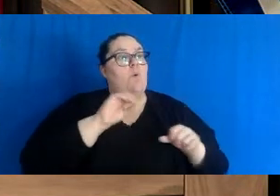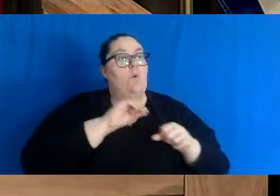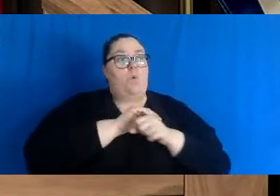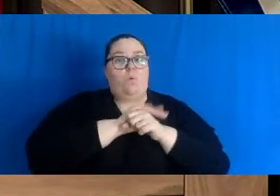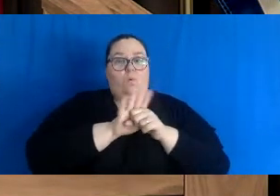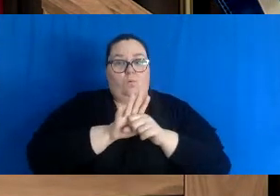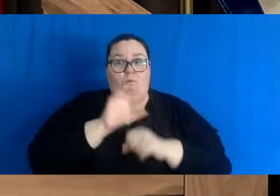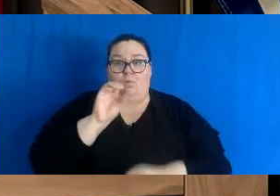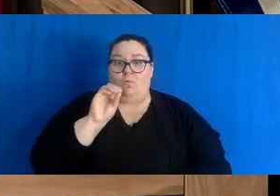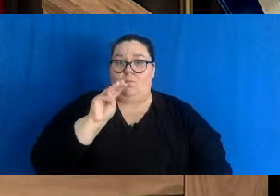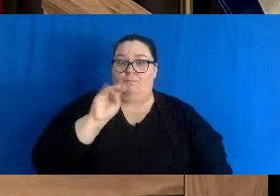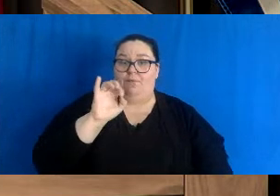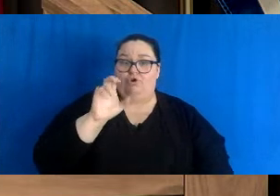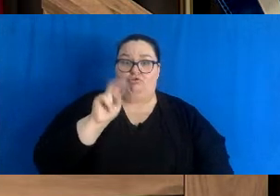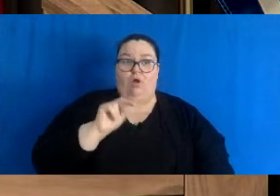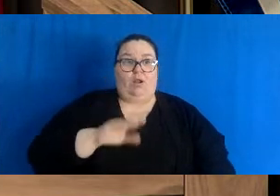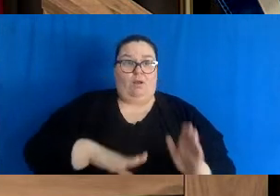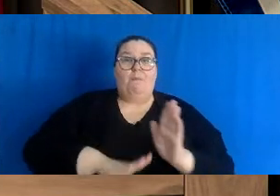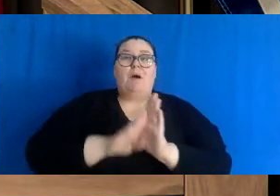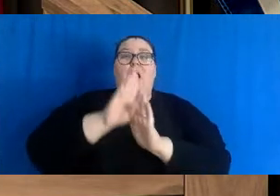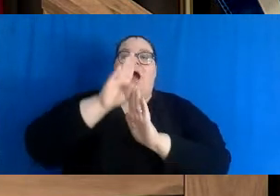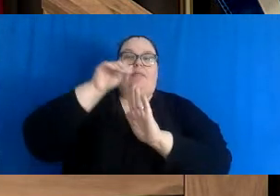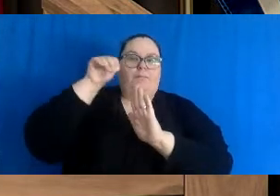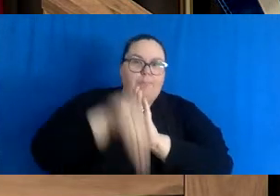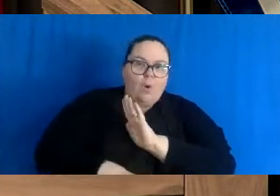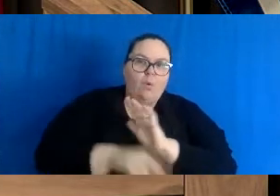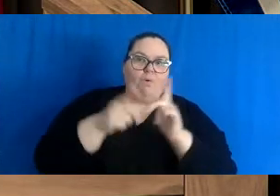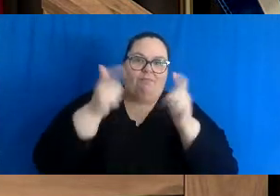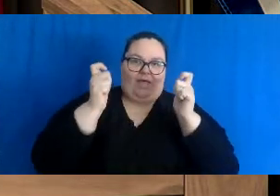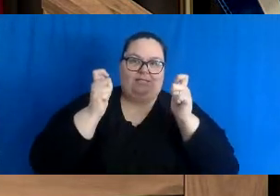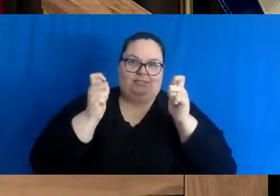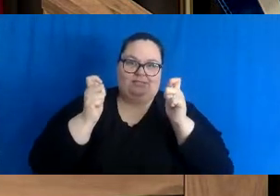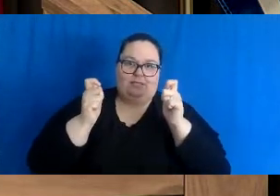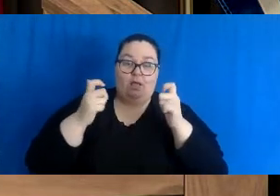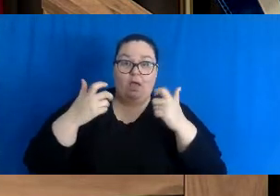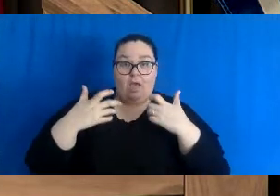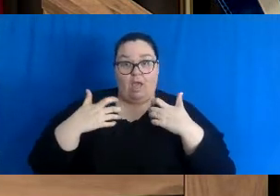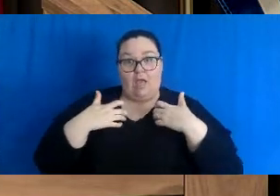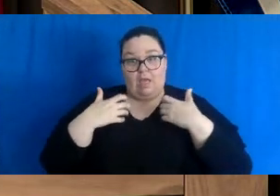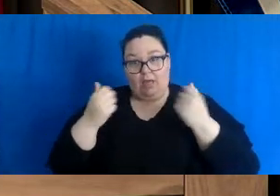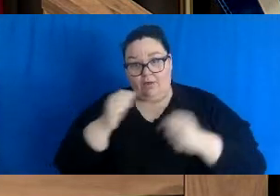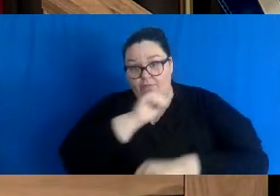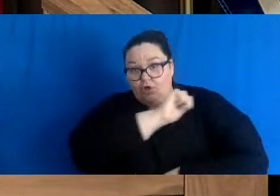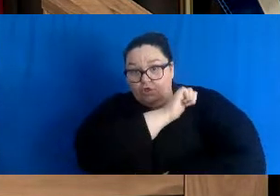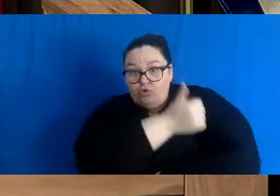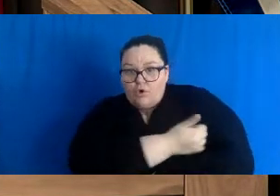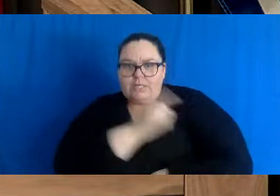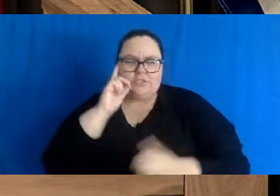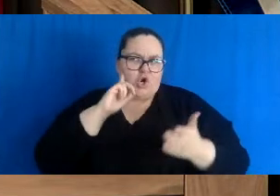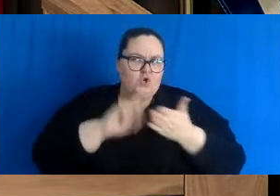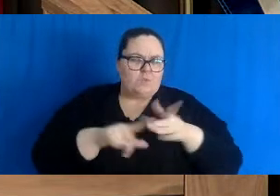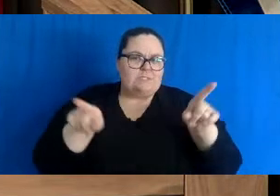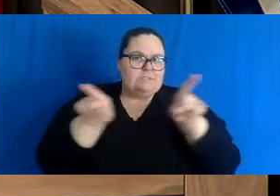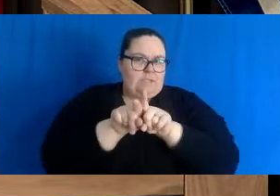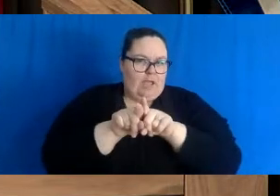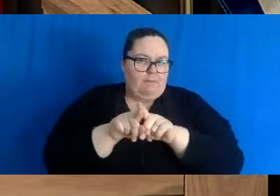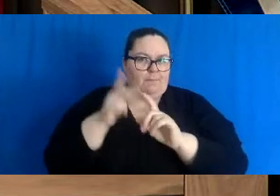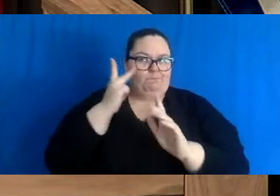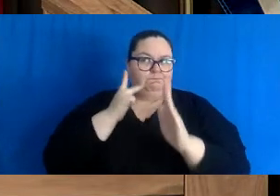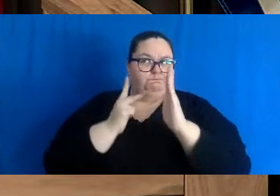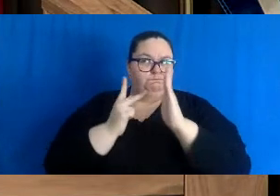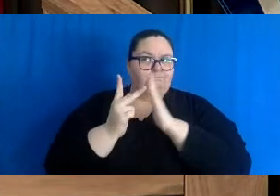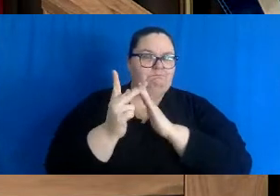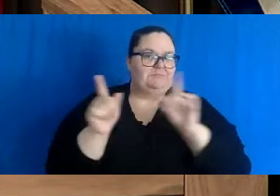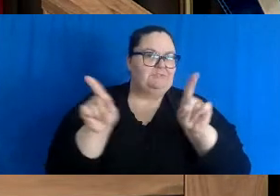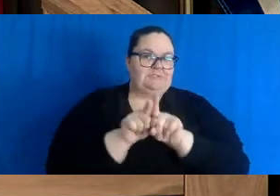and then it drops off quickly. Our health authorities are seeing that same and predicting that same